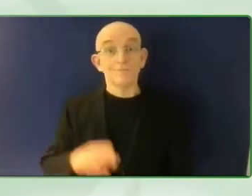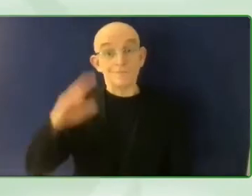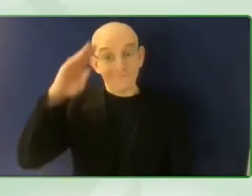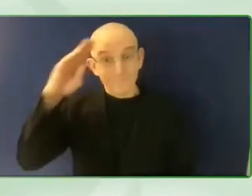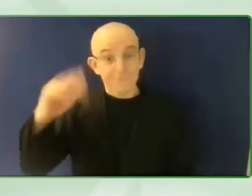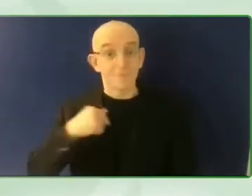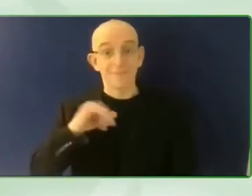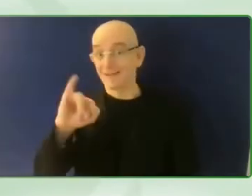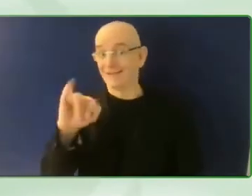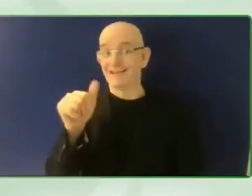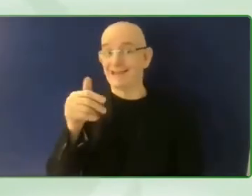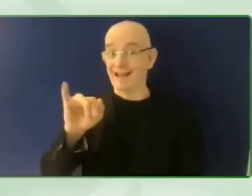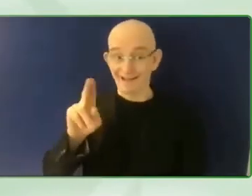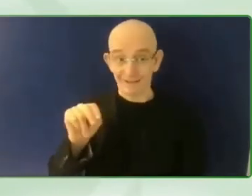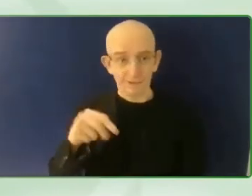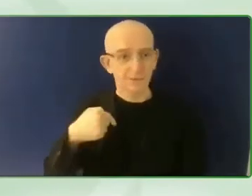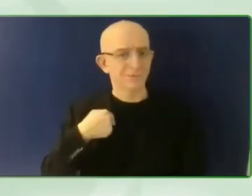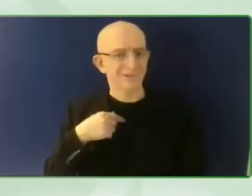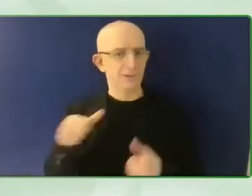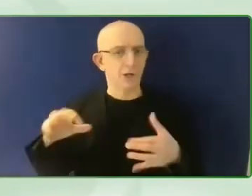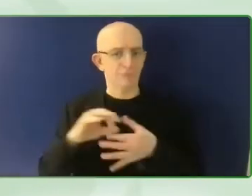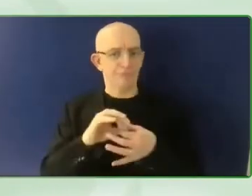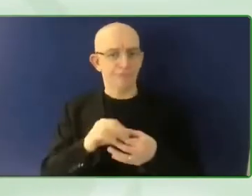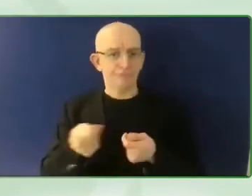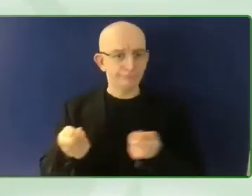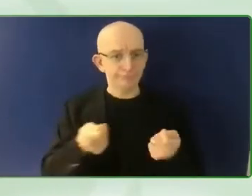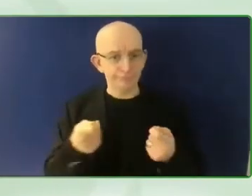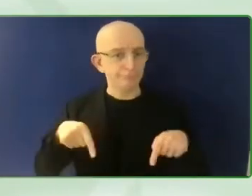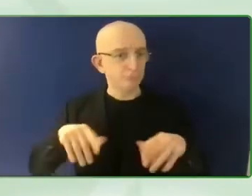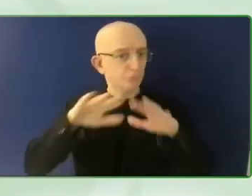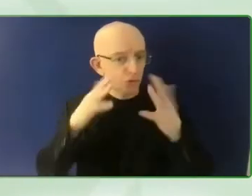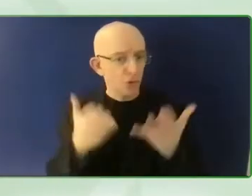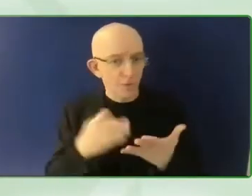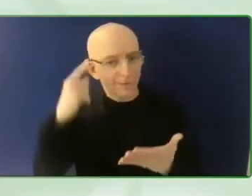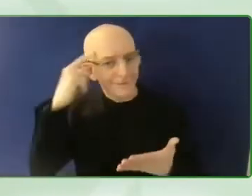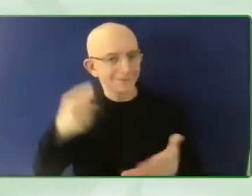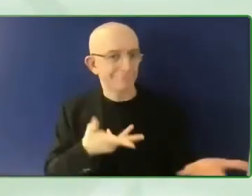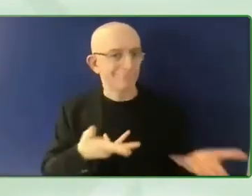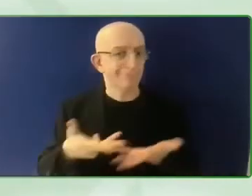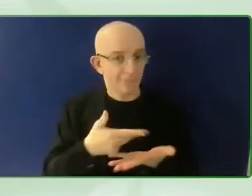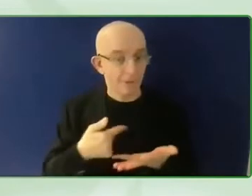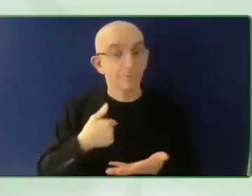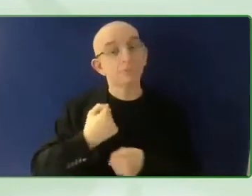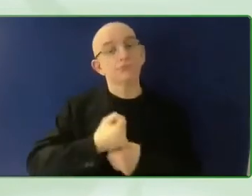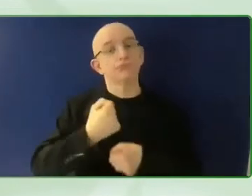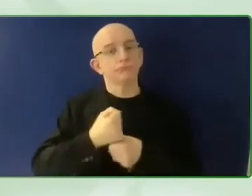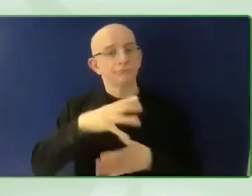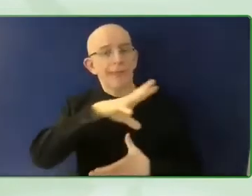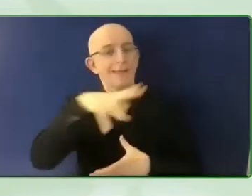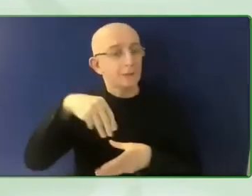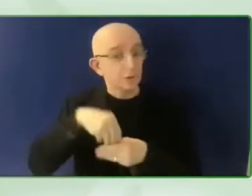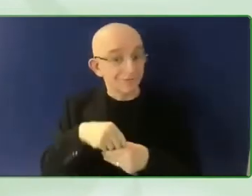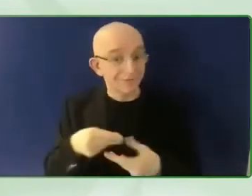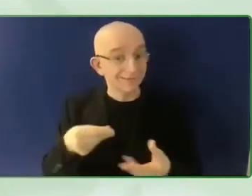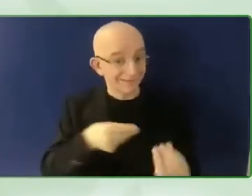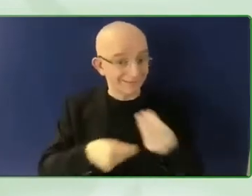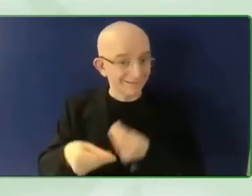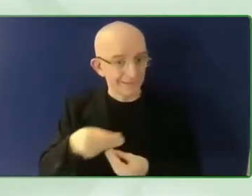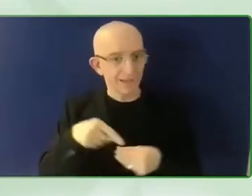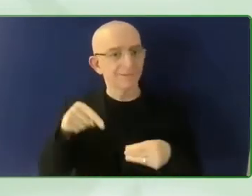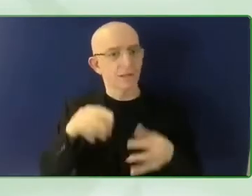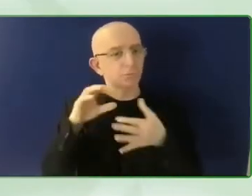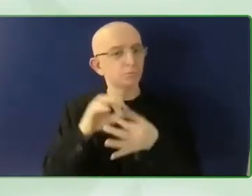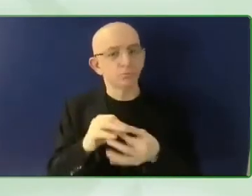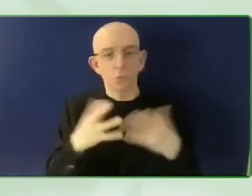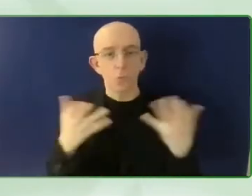future, there is no issue more important than climate change. And the intersection of that with people with disabilities is so important.